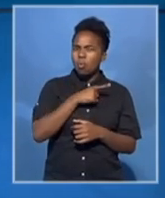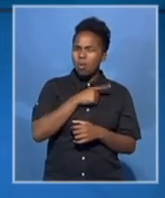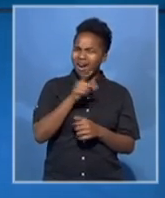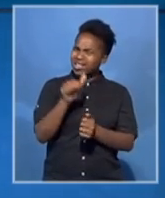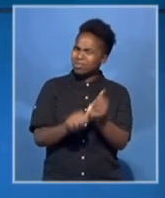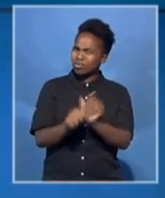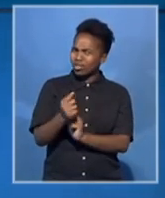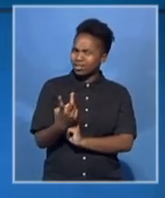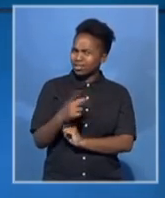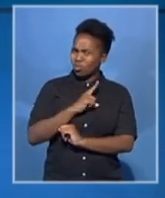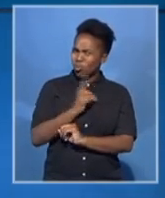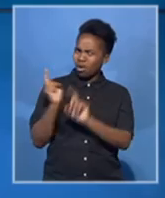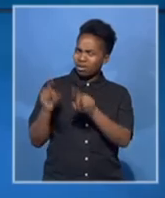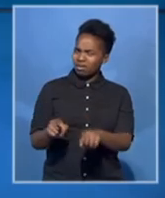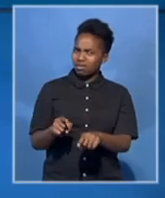think the brothers ended up here?